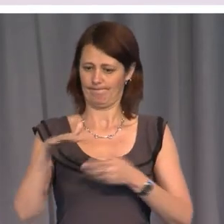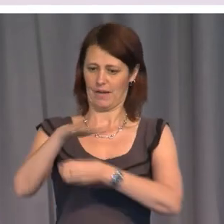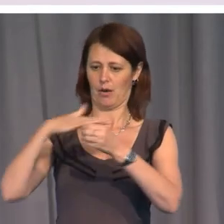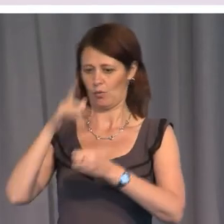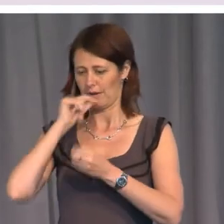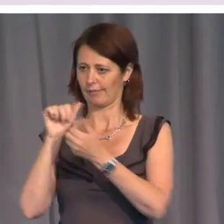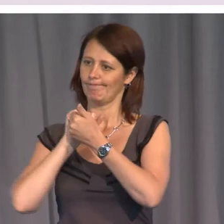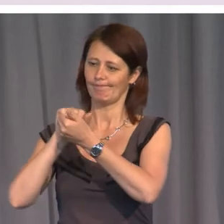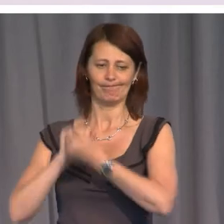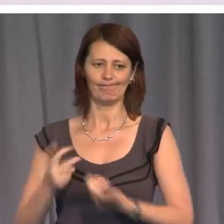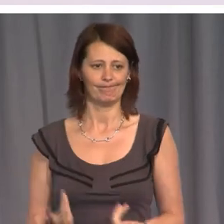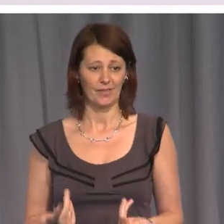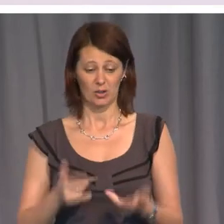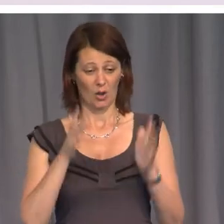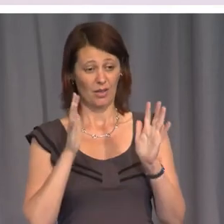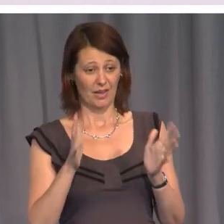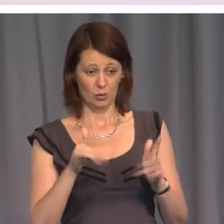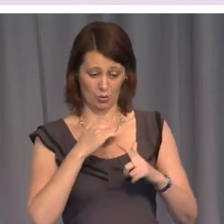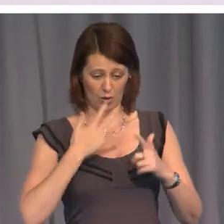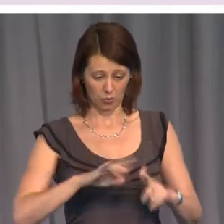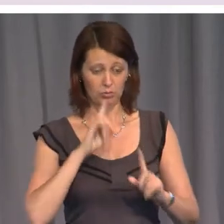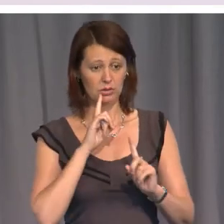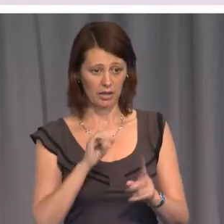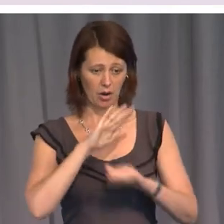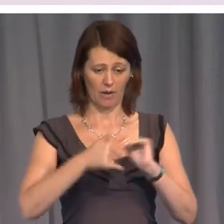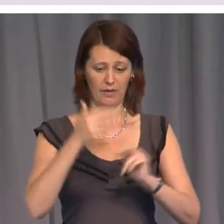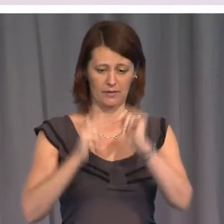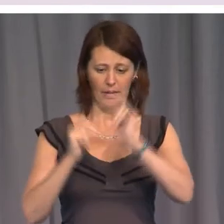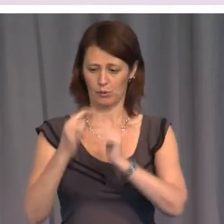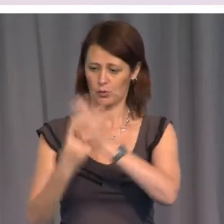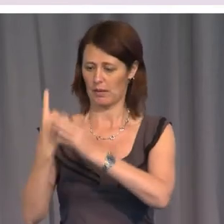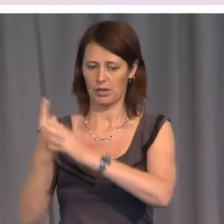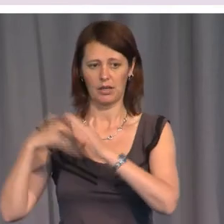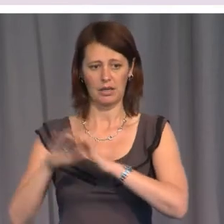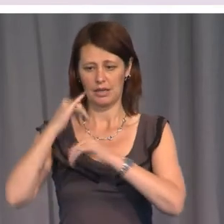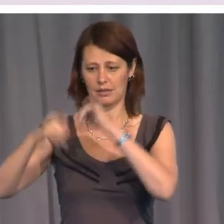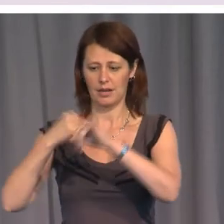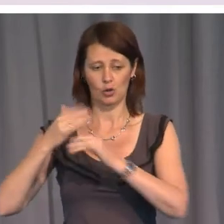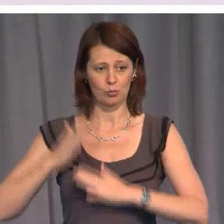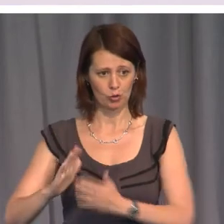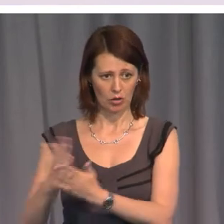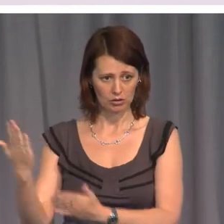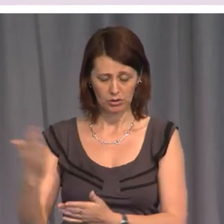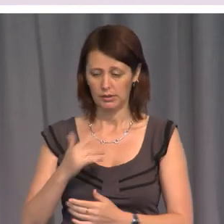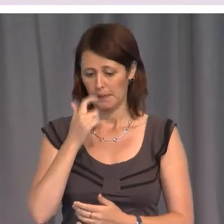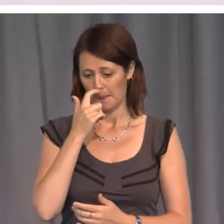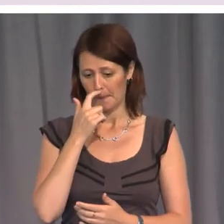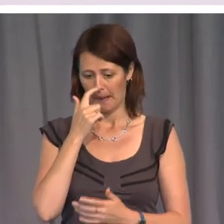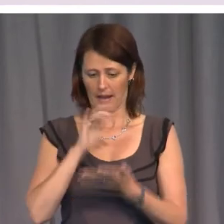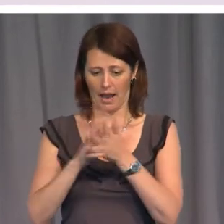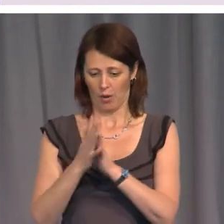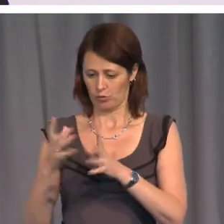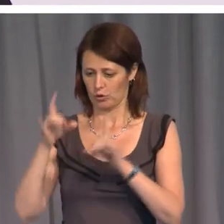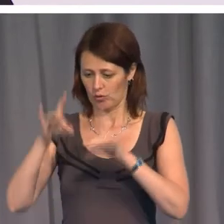Well, that is all I want to say about the developments in international human rights and the part that Australia can